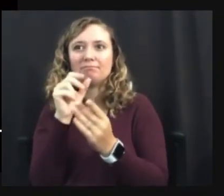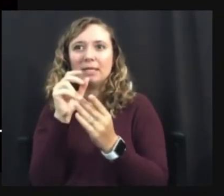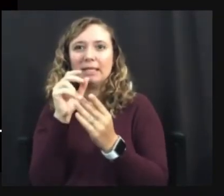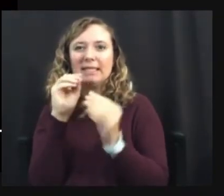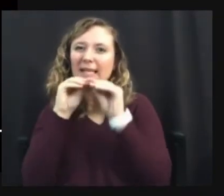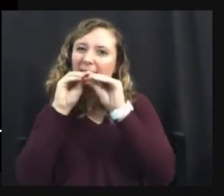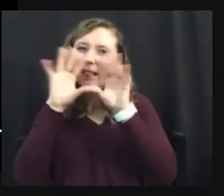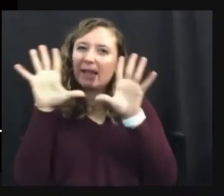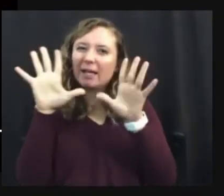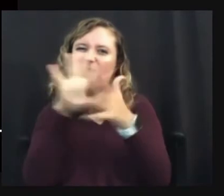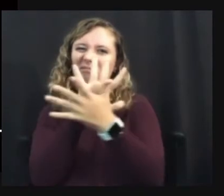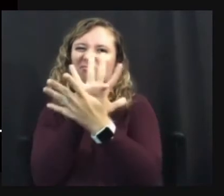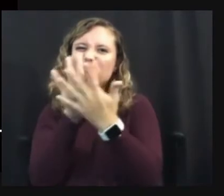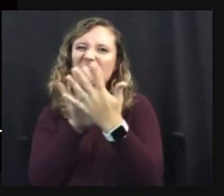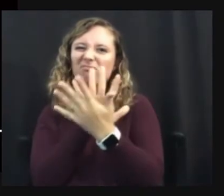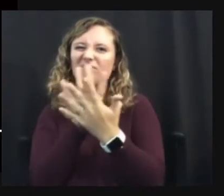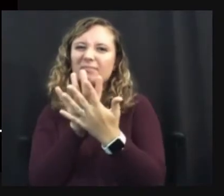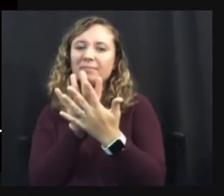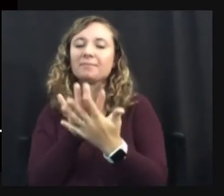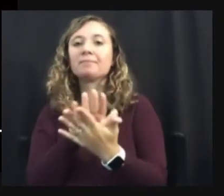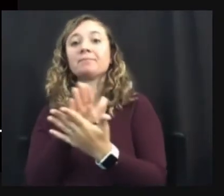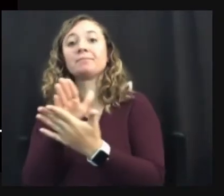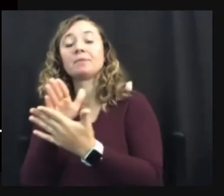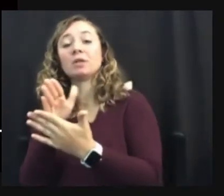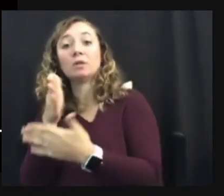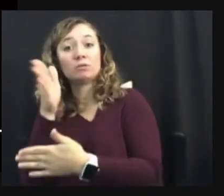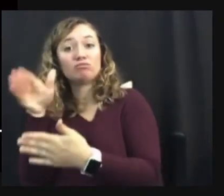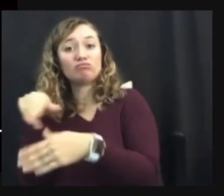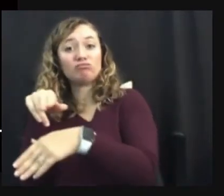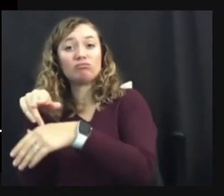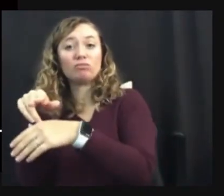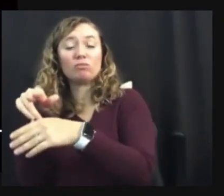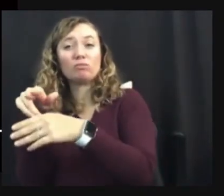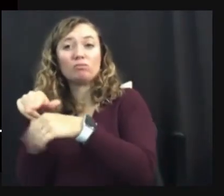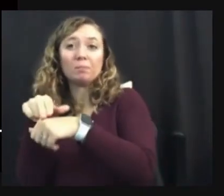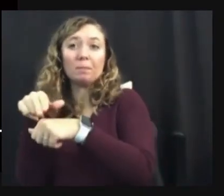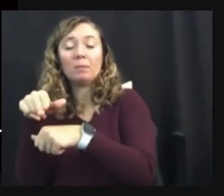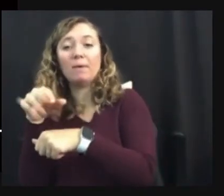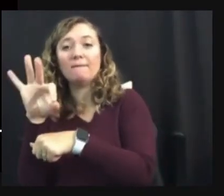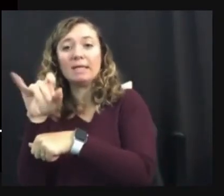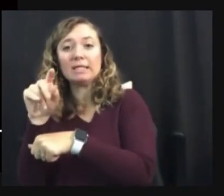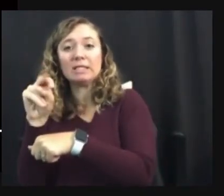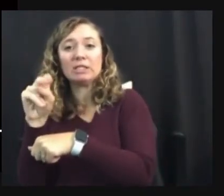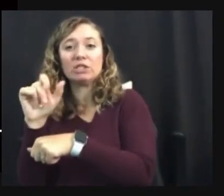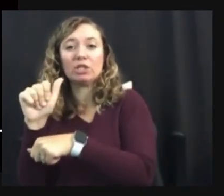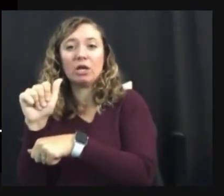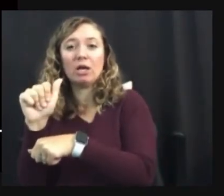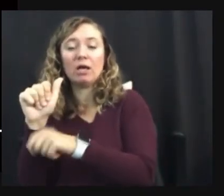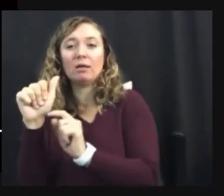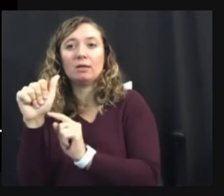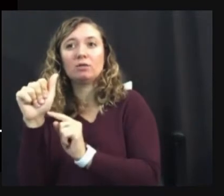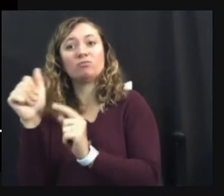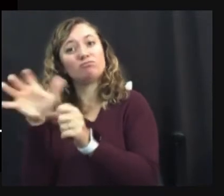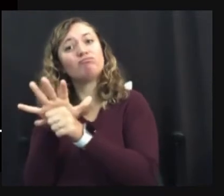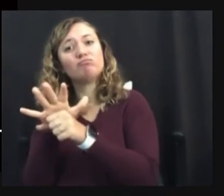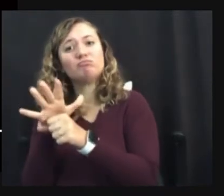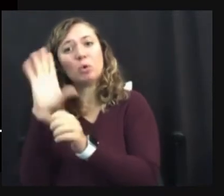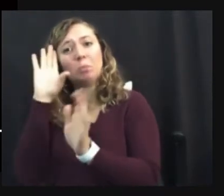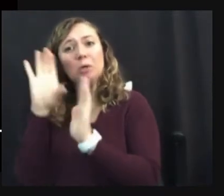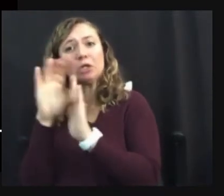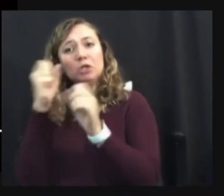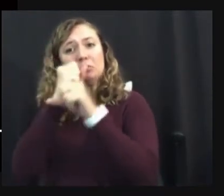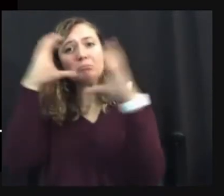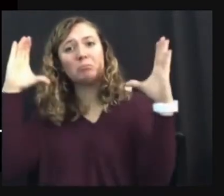Then regular fantasia, it's usually, you know, a full picture. And then